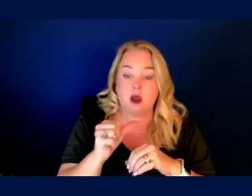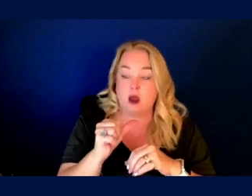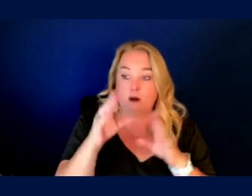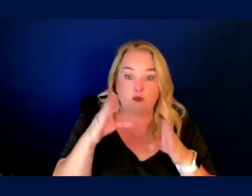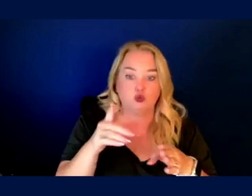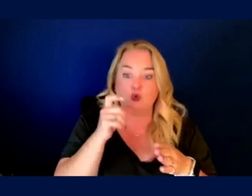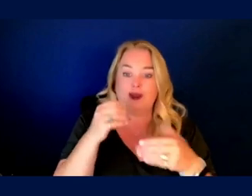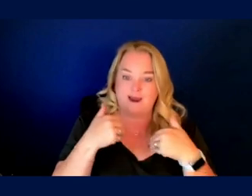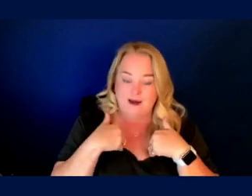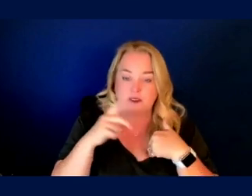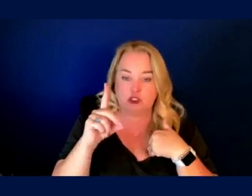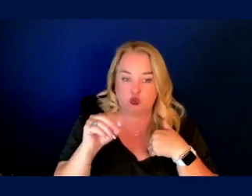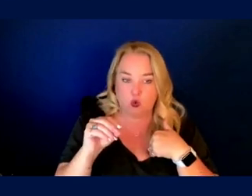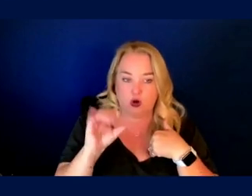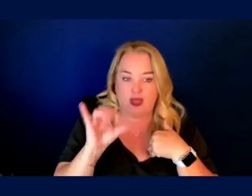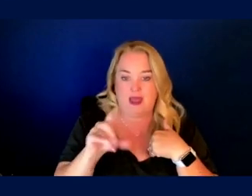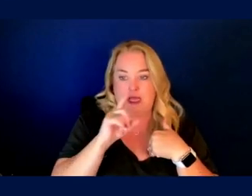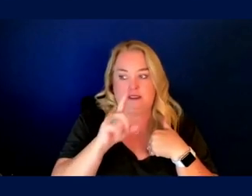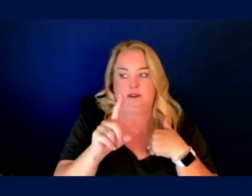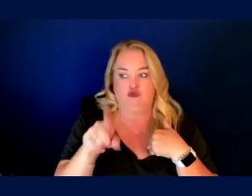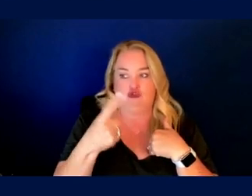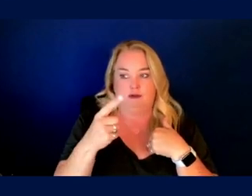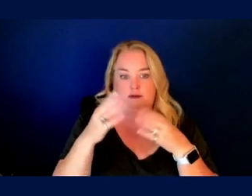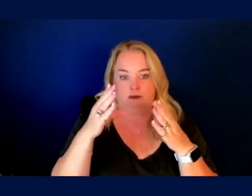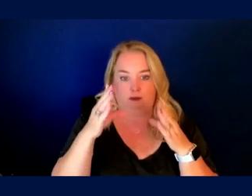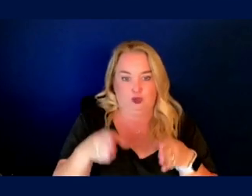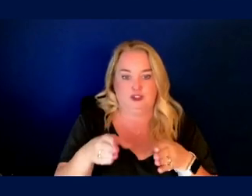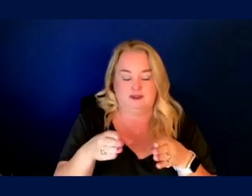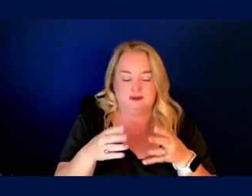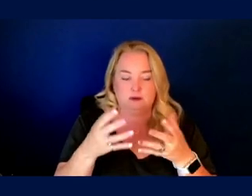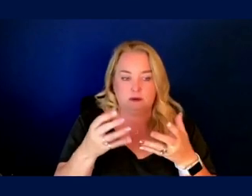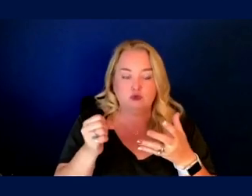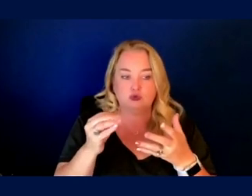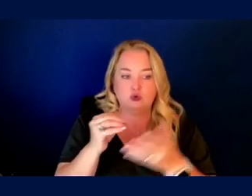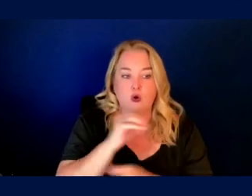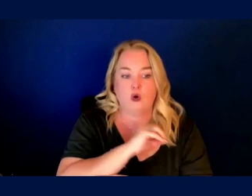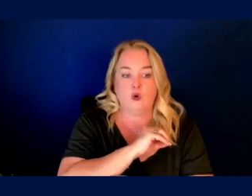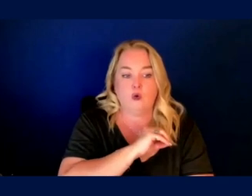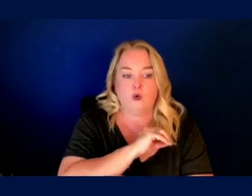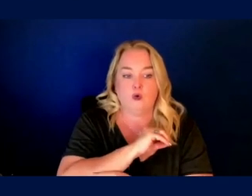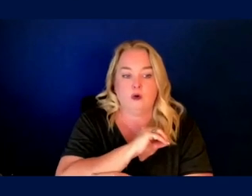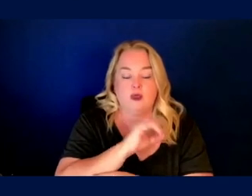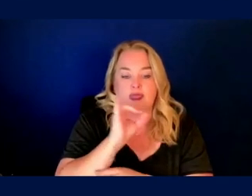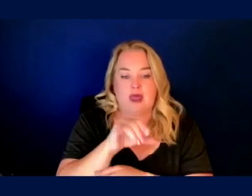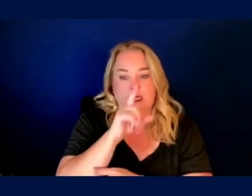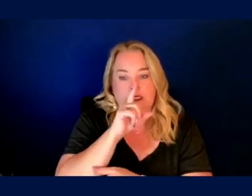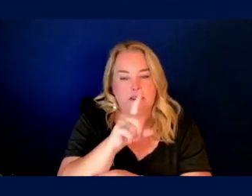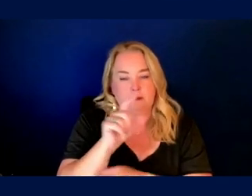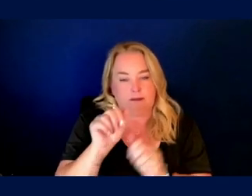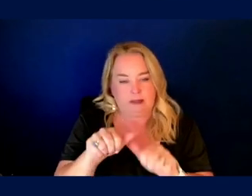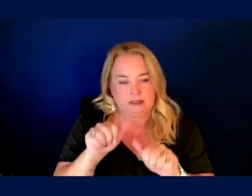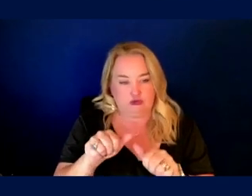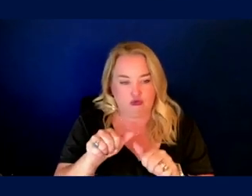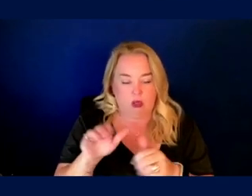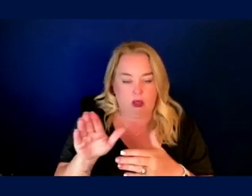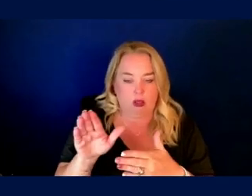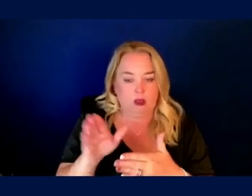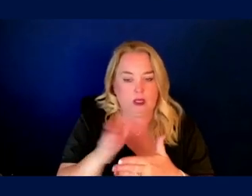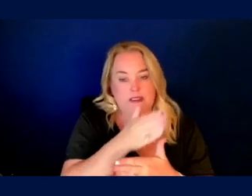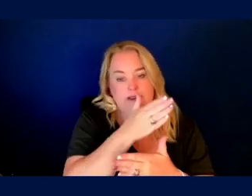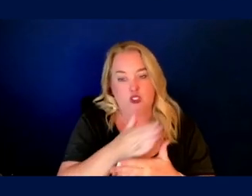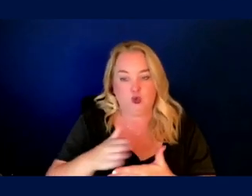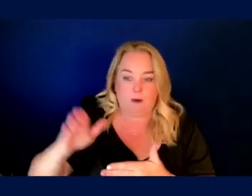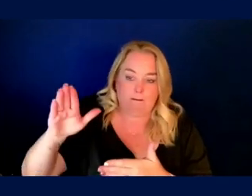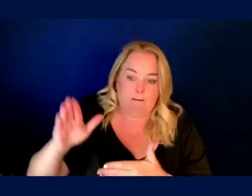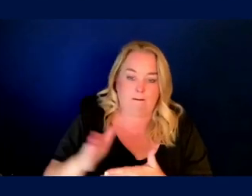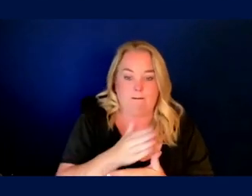disorder. That's just, that's just people. So this is, uh, this is on a continue, potentially on a continuum. So